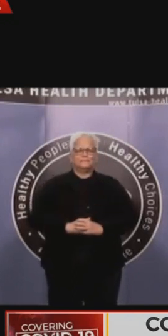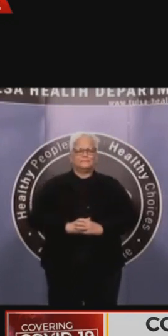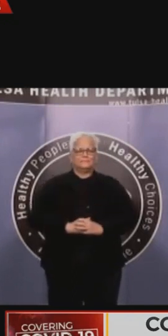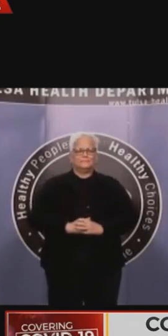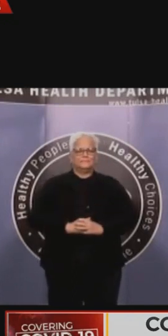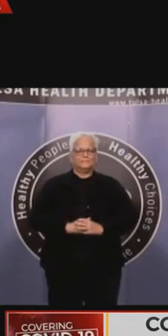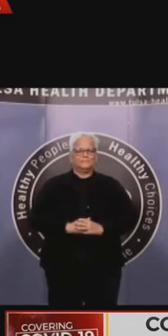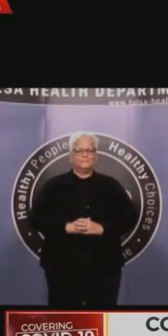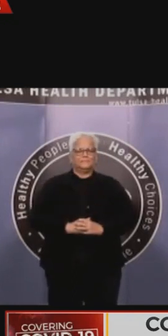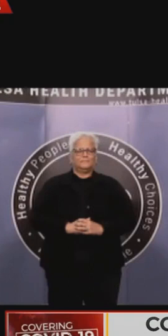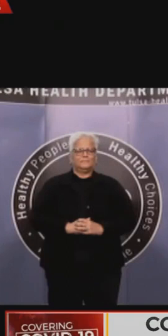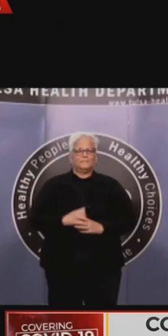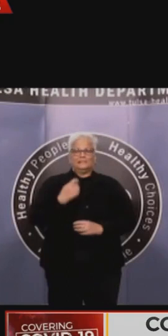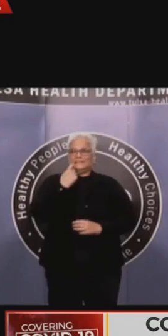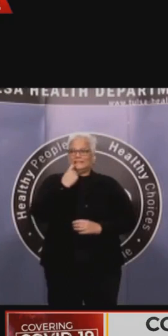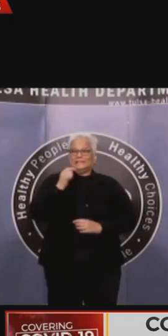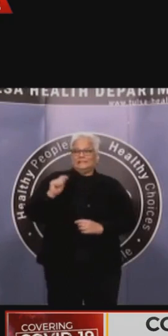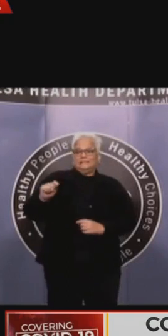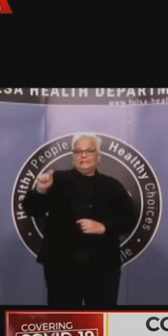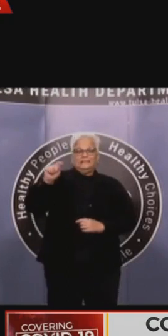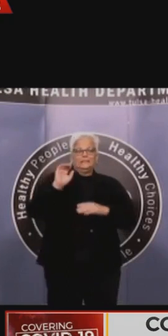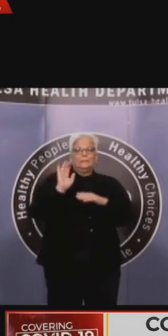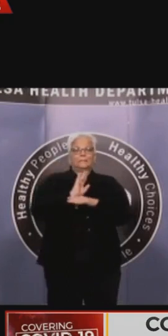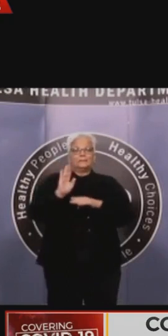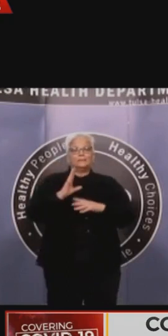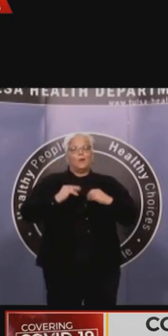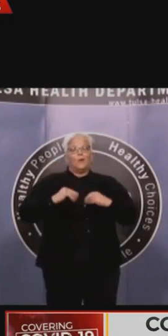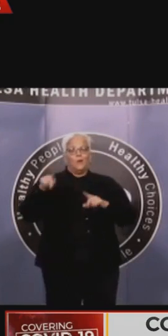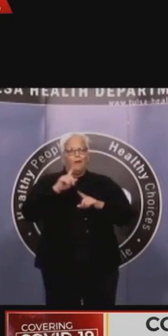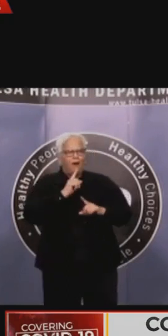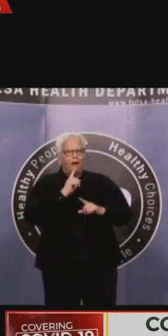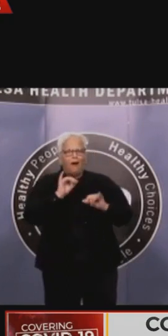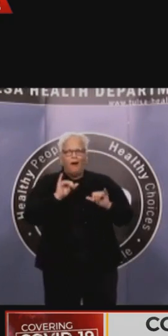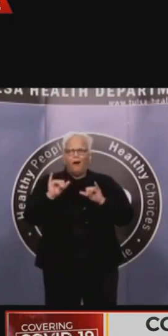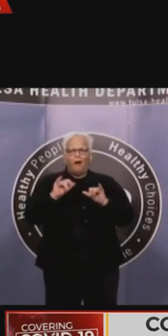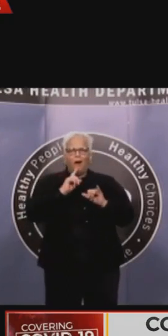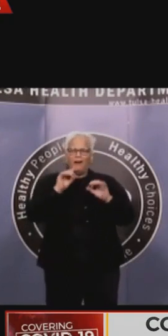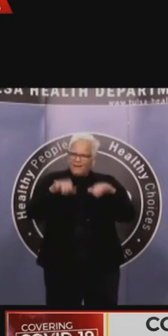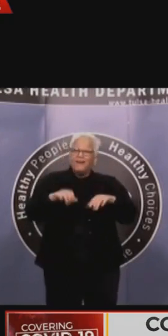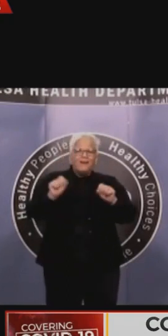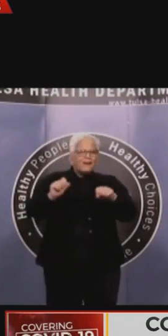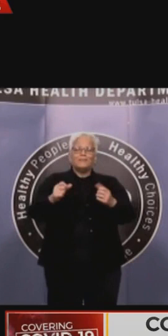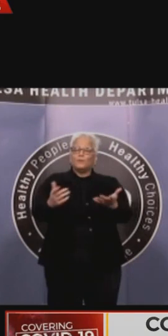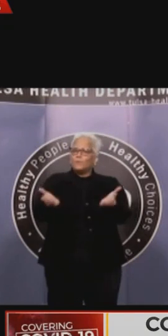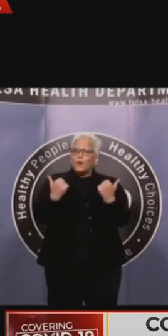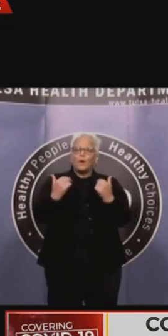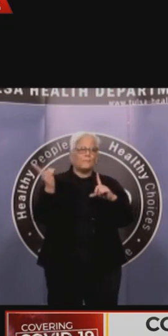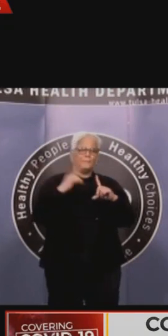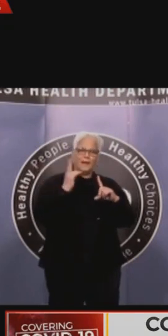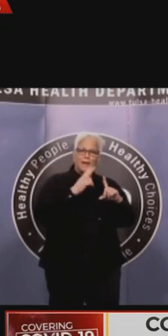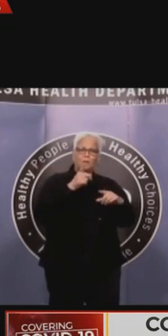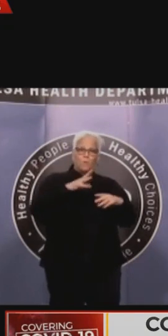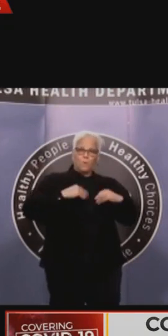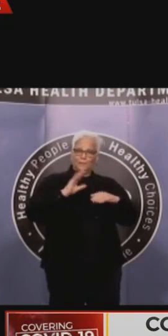this morning and they hadn't heard about it. If you're a business owner and you need that kind of assistance to tide you over to